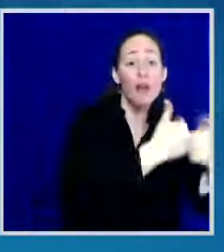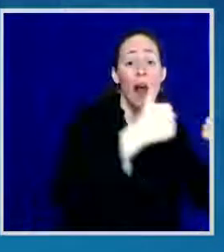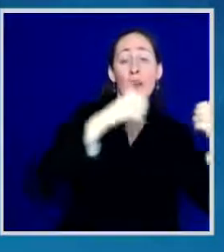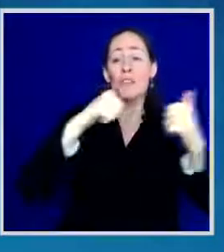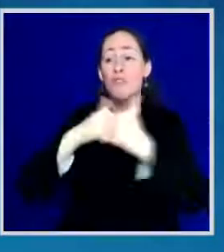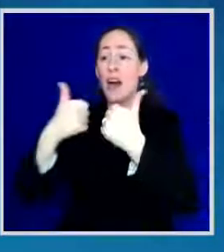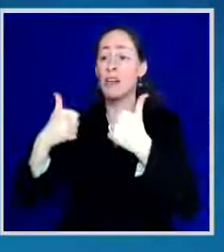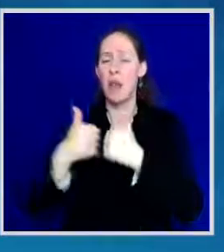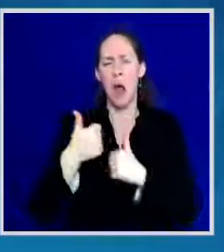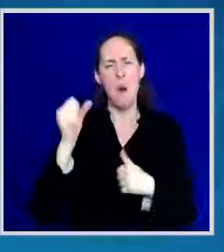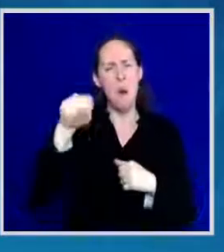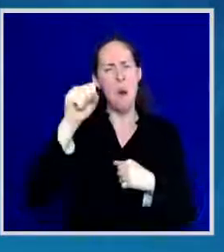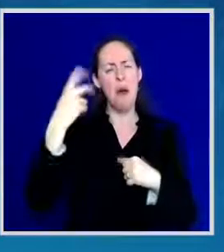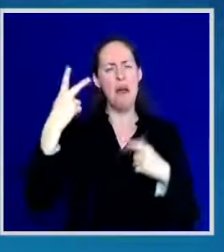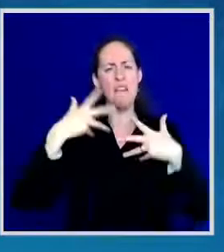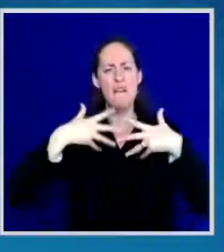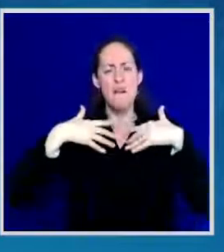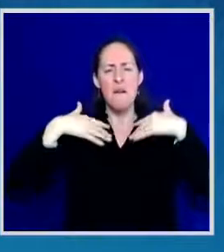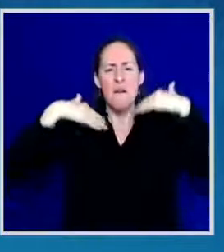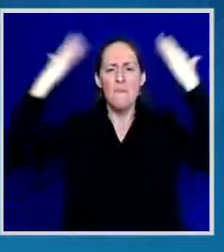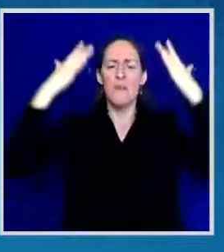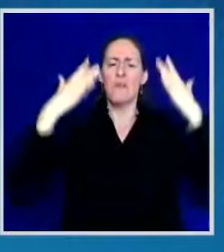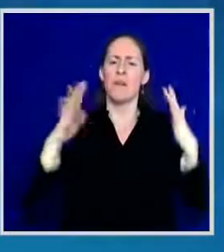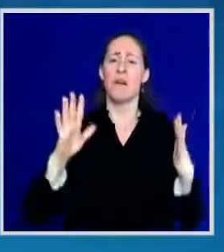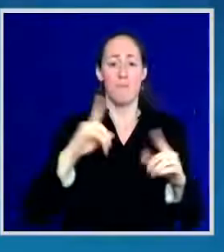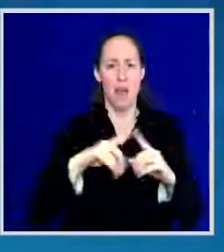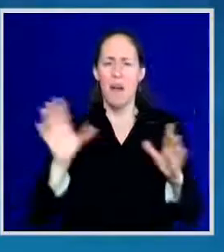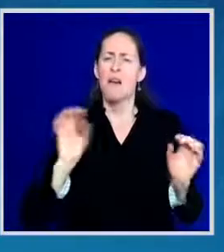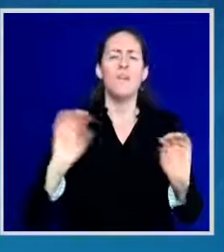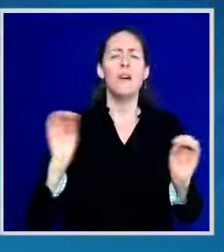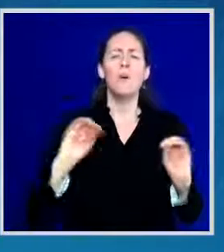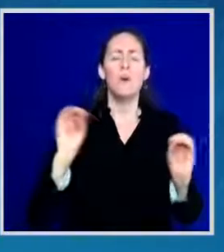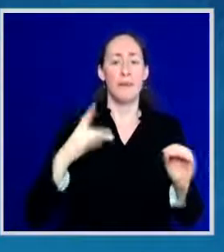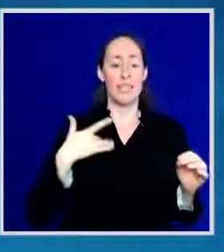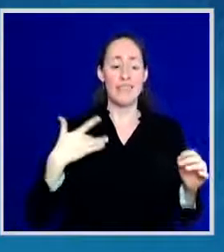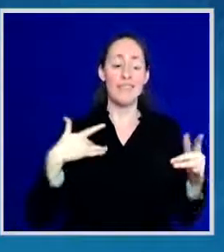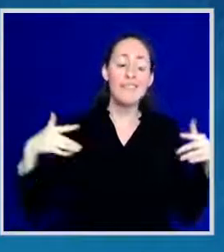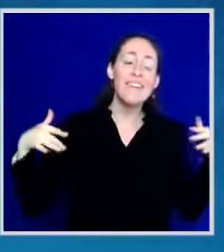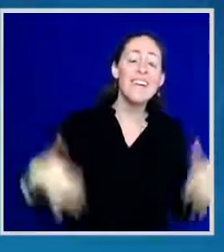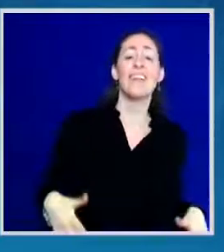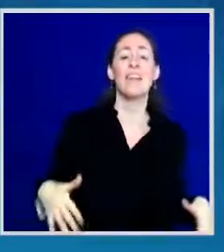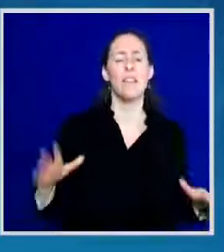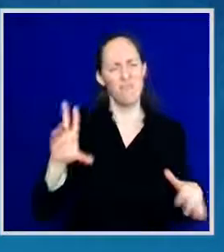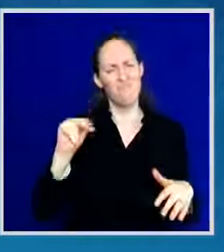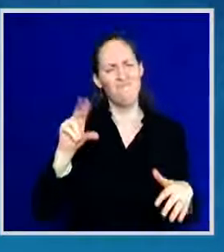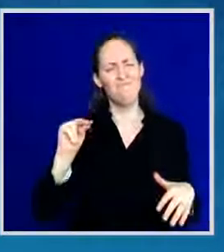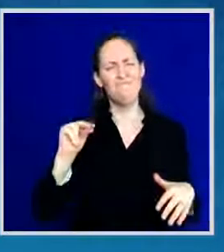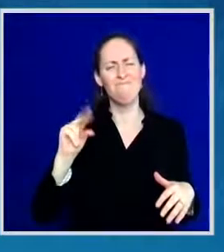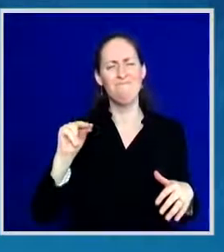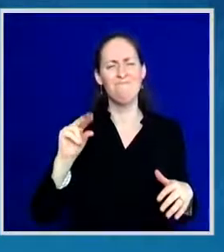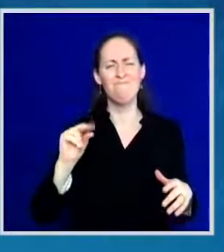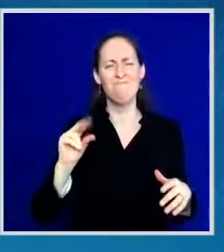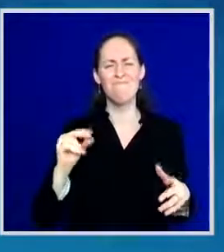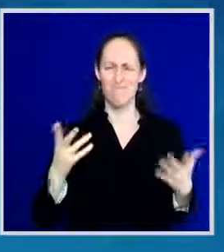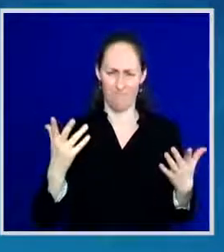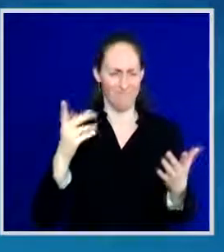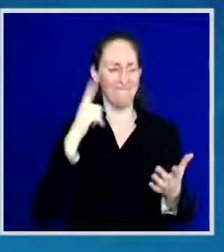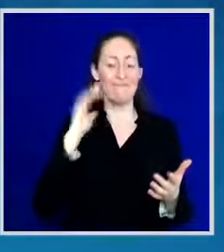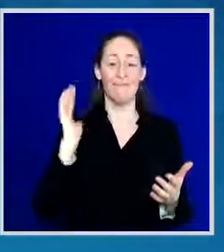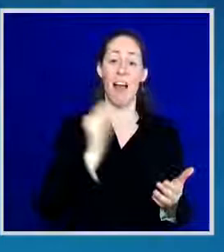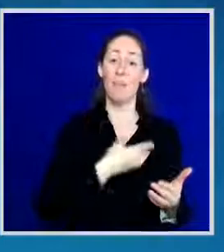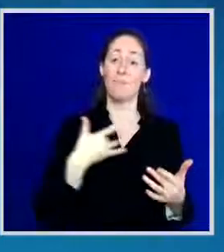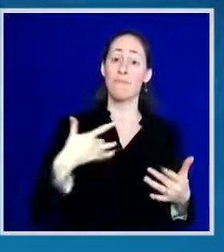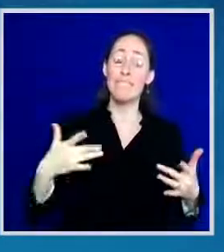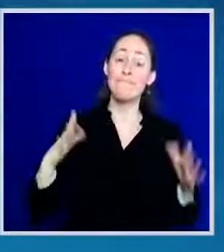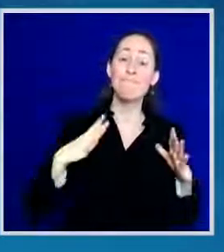were not deterred. And our nation was not deterred. We